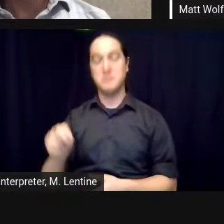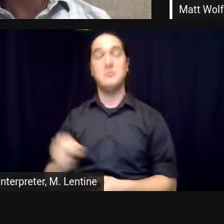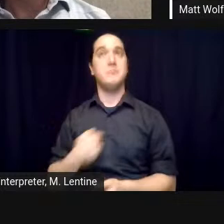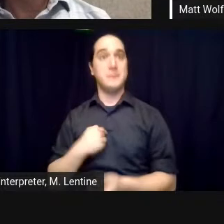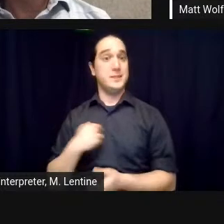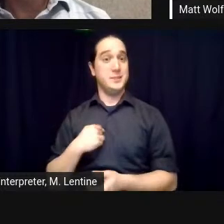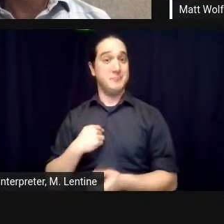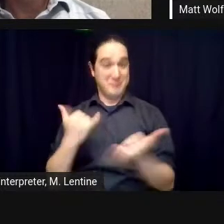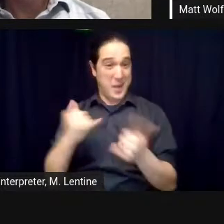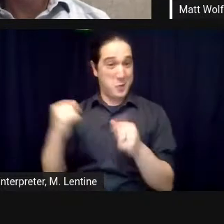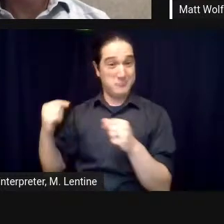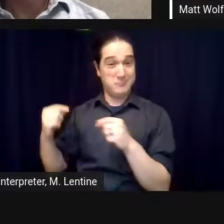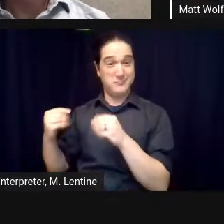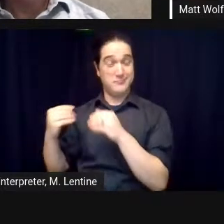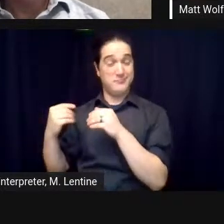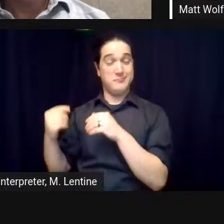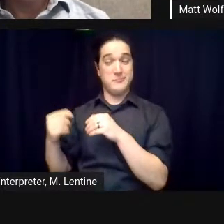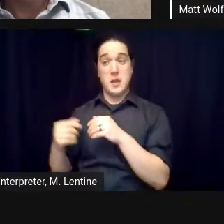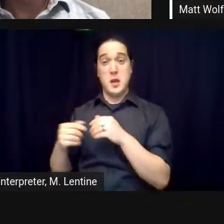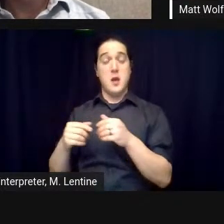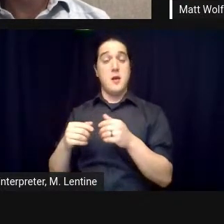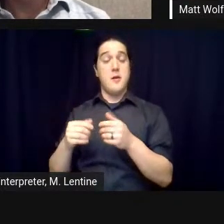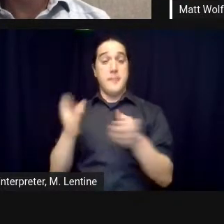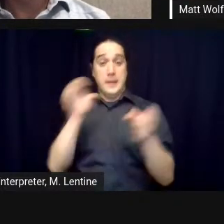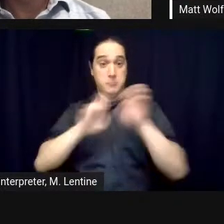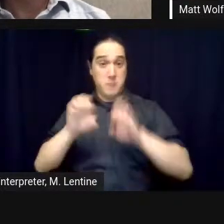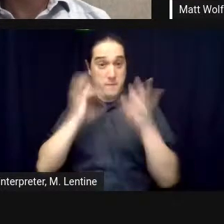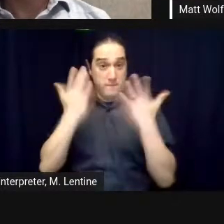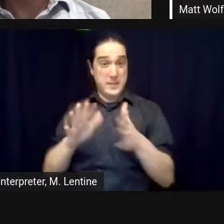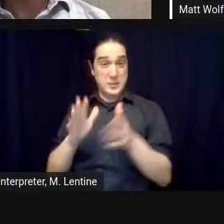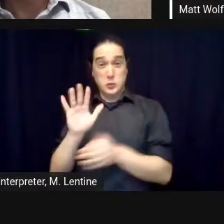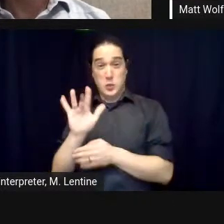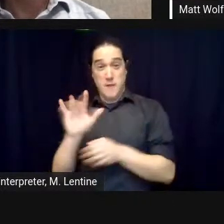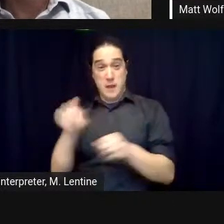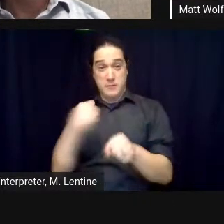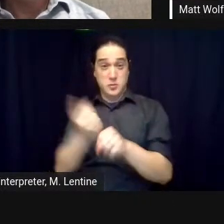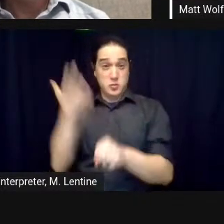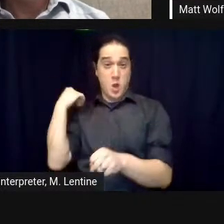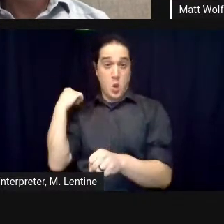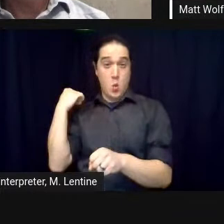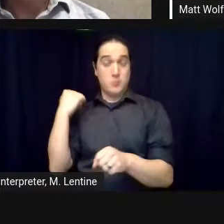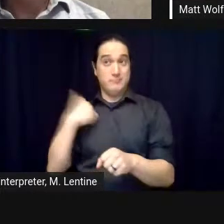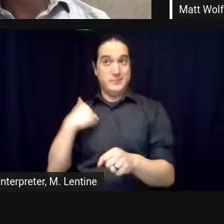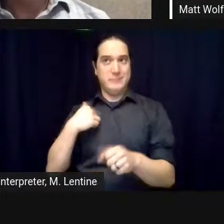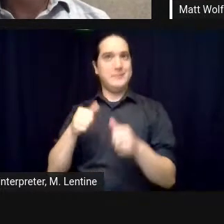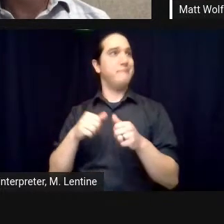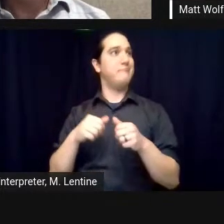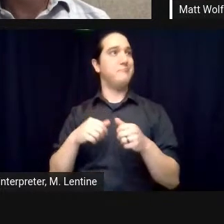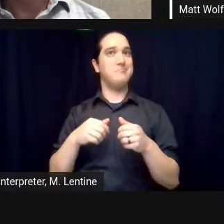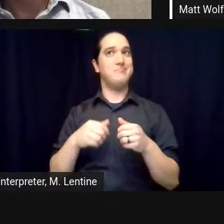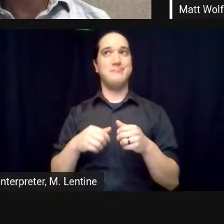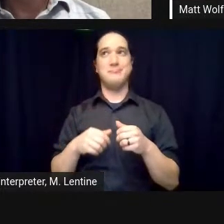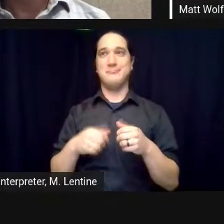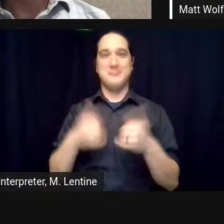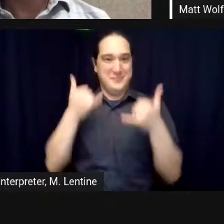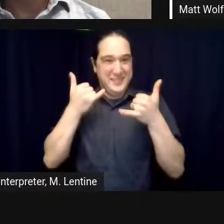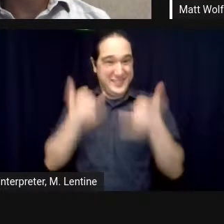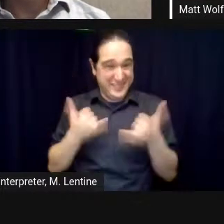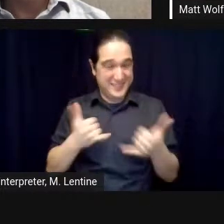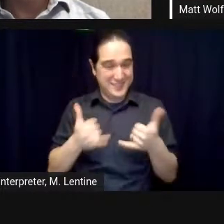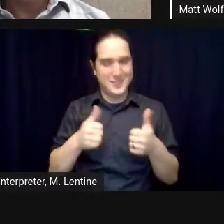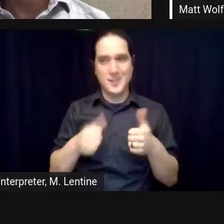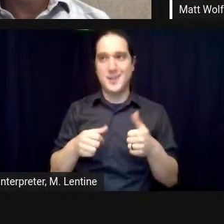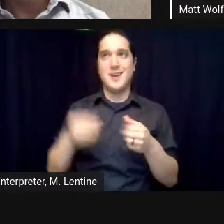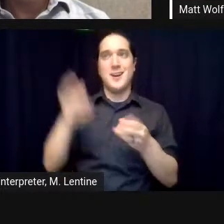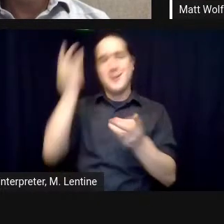it meant to be a biosphere in but in brief uh you know and that's another aspect that you know what can you do in two